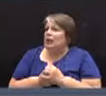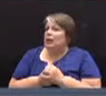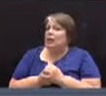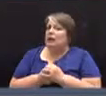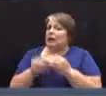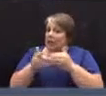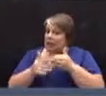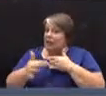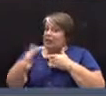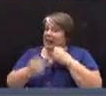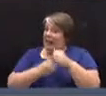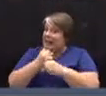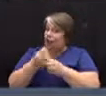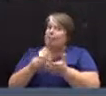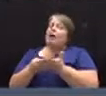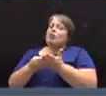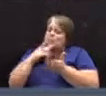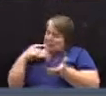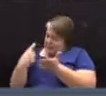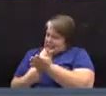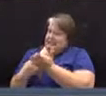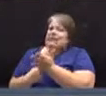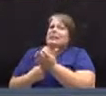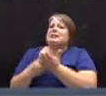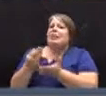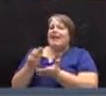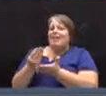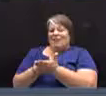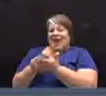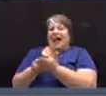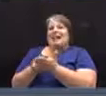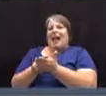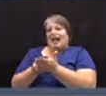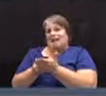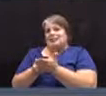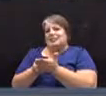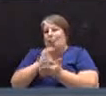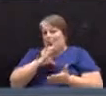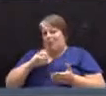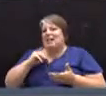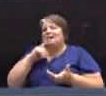Multi-year budgeting has certainly been discussed. The Finance Committee has raised the issue from time to time.